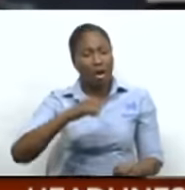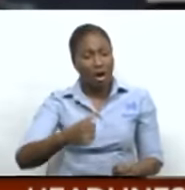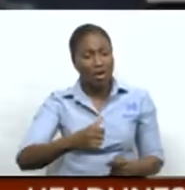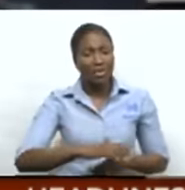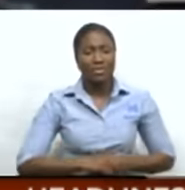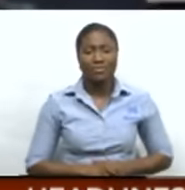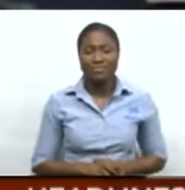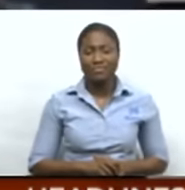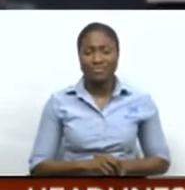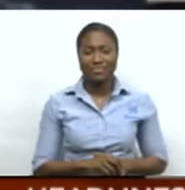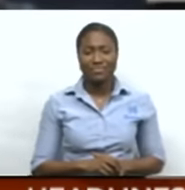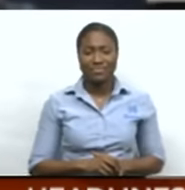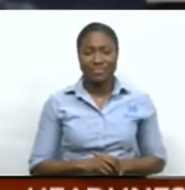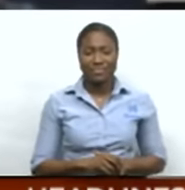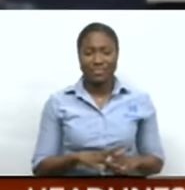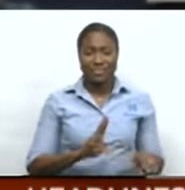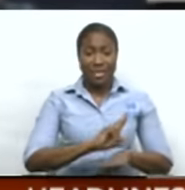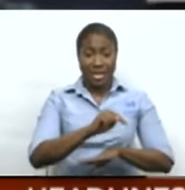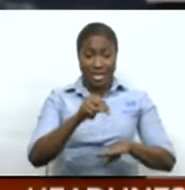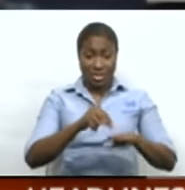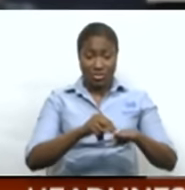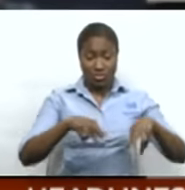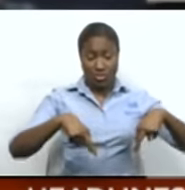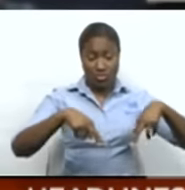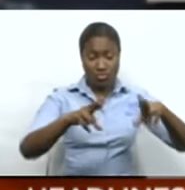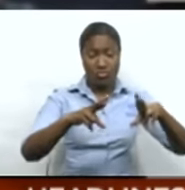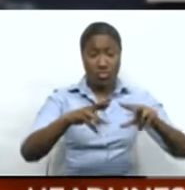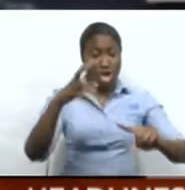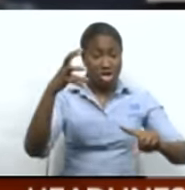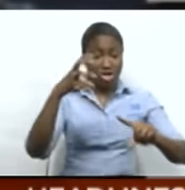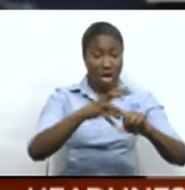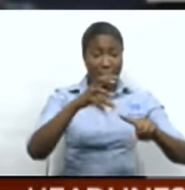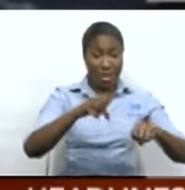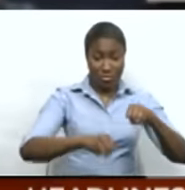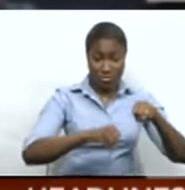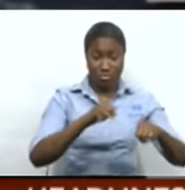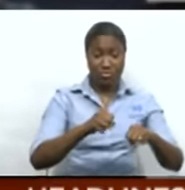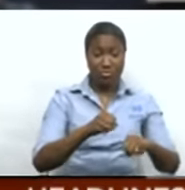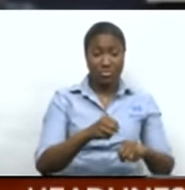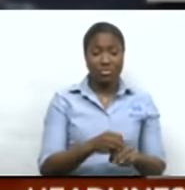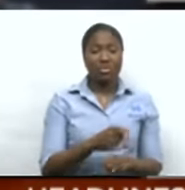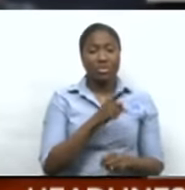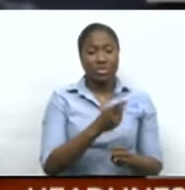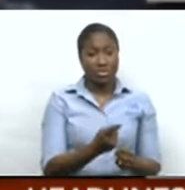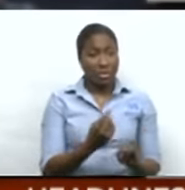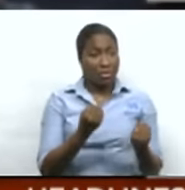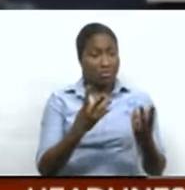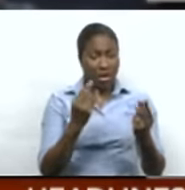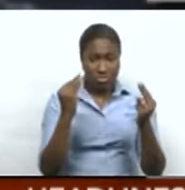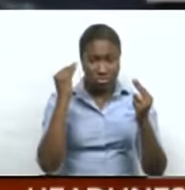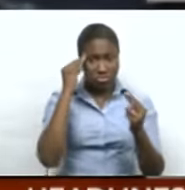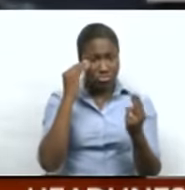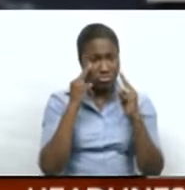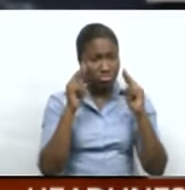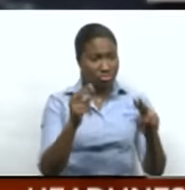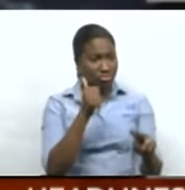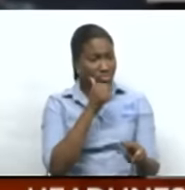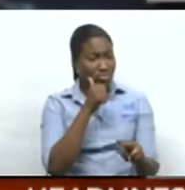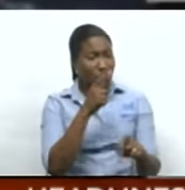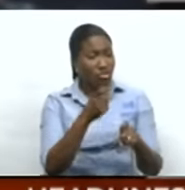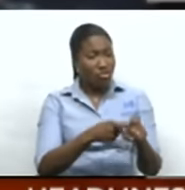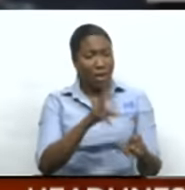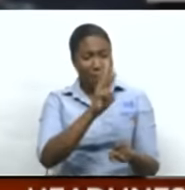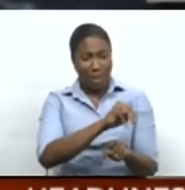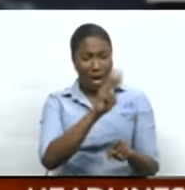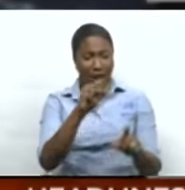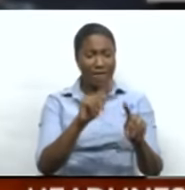Now, National Road and Time Trial champion Alexi Costa Ramirez has taken the sport by storm. A member of the Miami Blazers pro